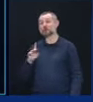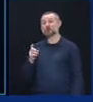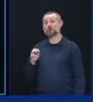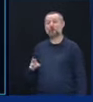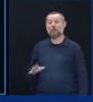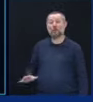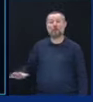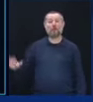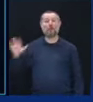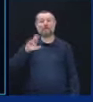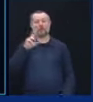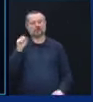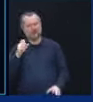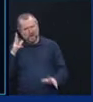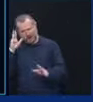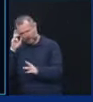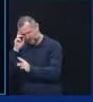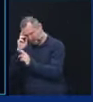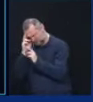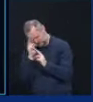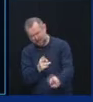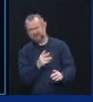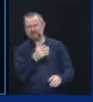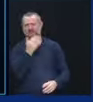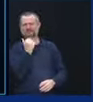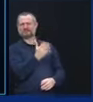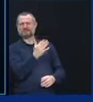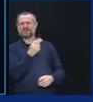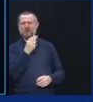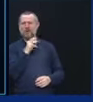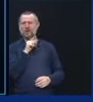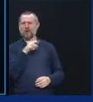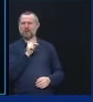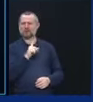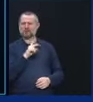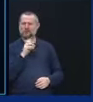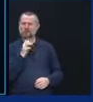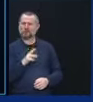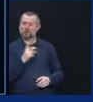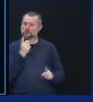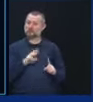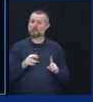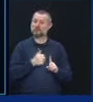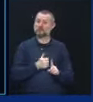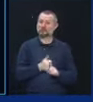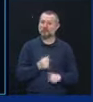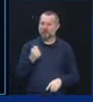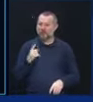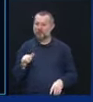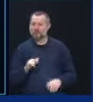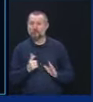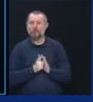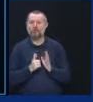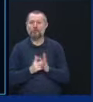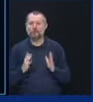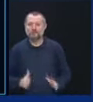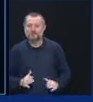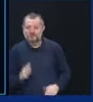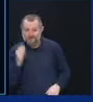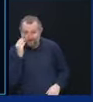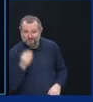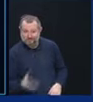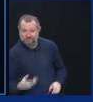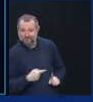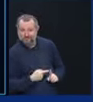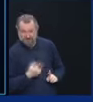professional. He is a doctor and he is a lawyer, which is an extraordinary combination.